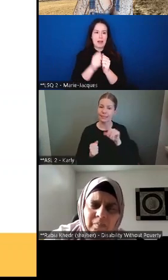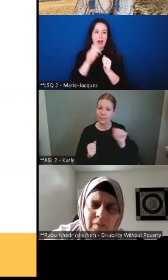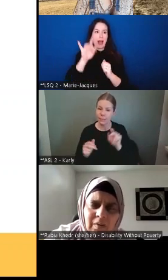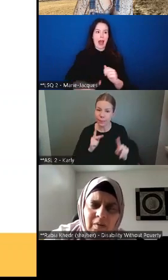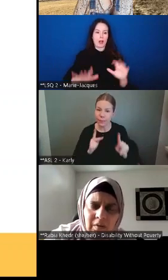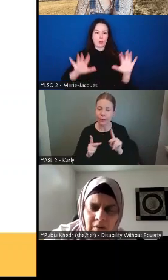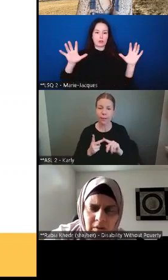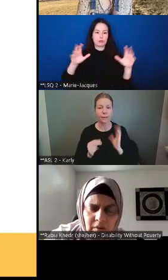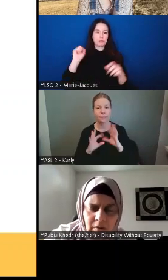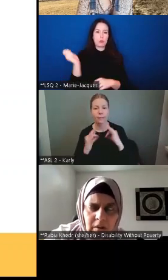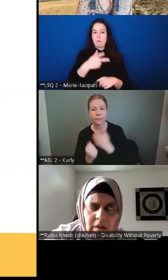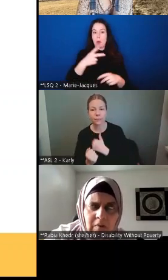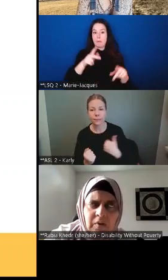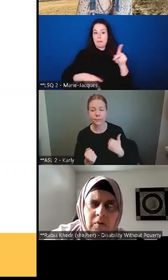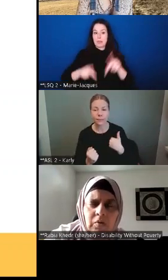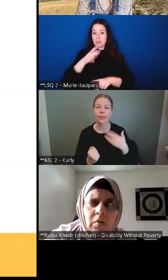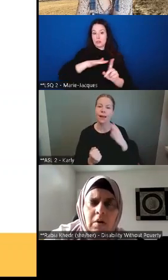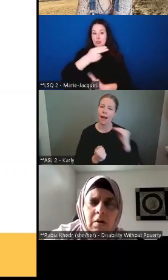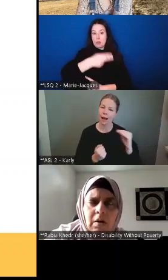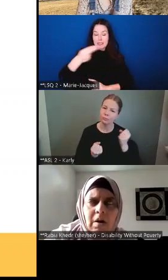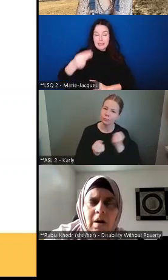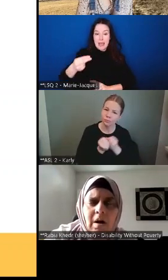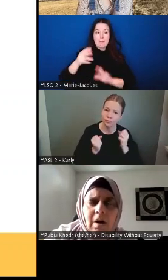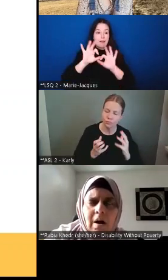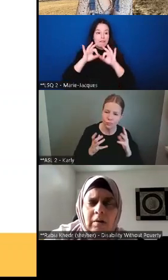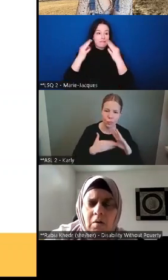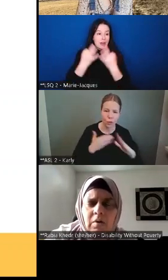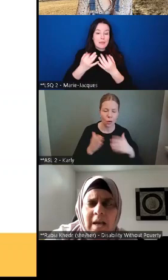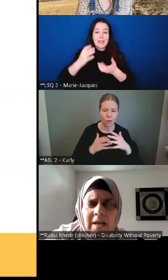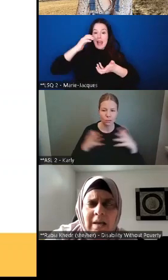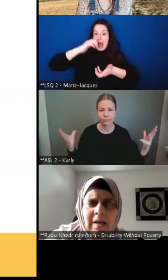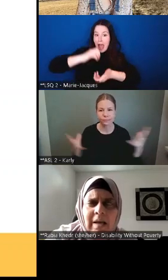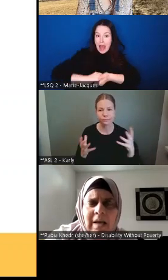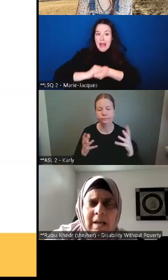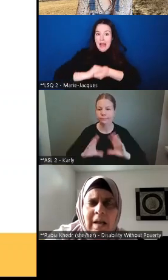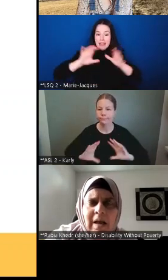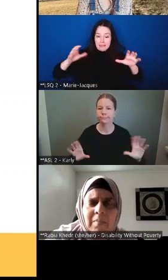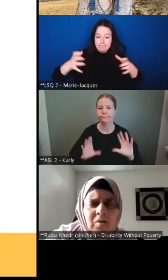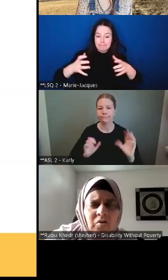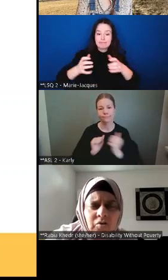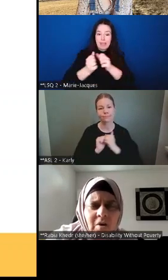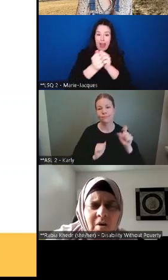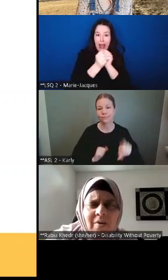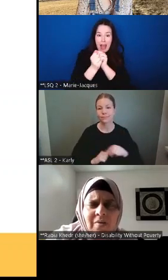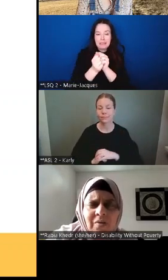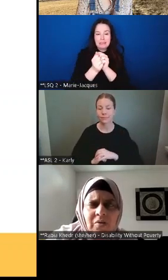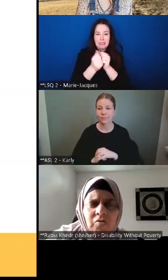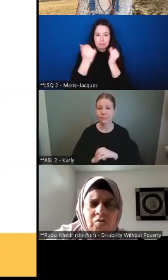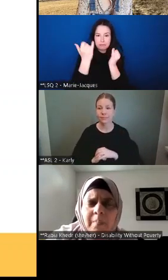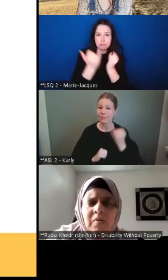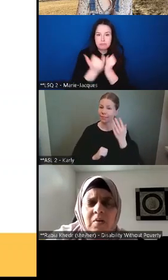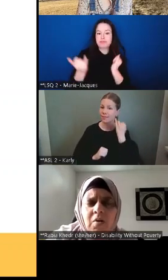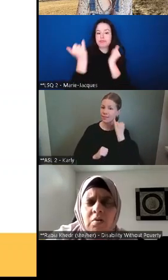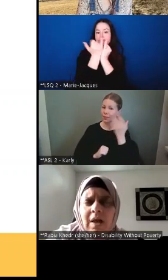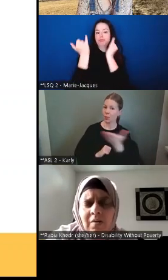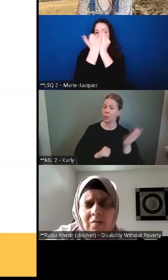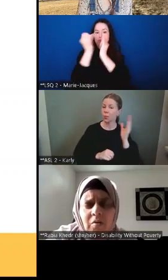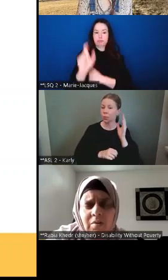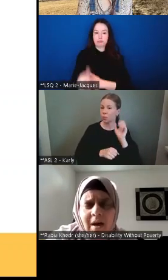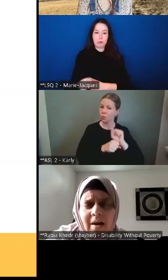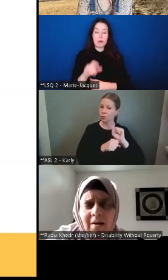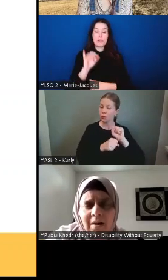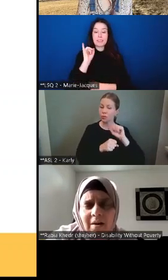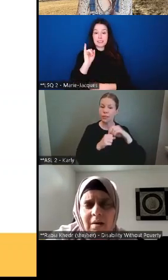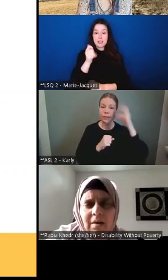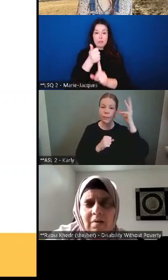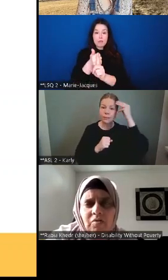if you are located in a minister's office drop us a note let us